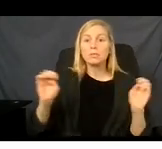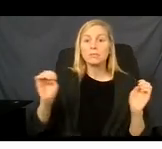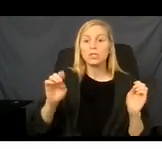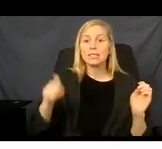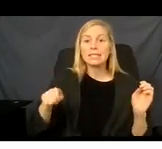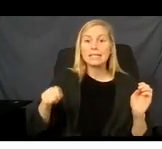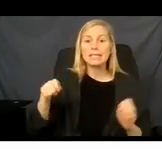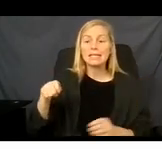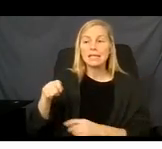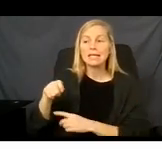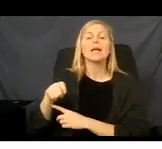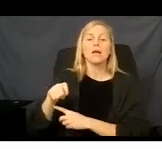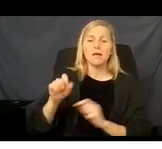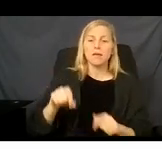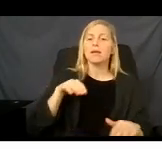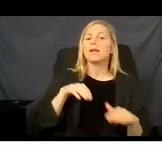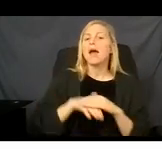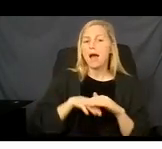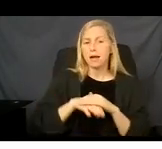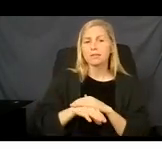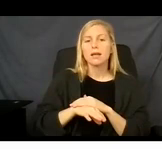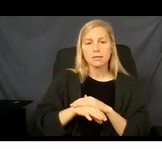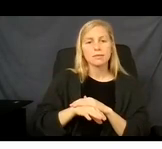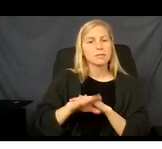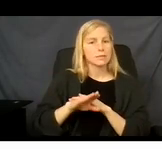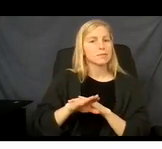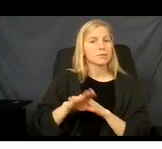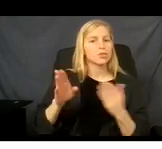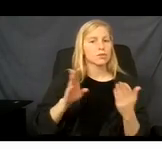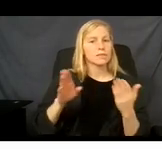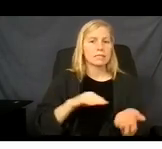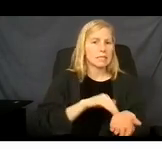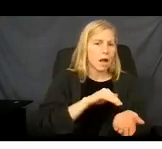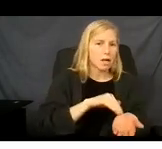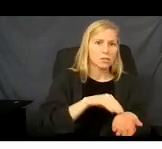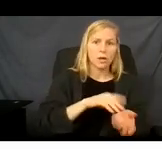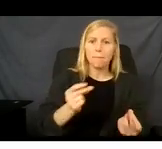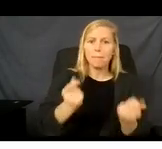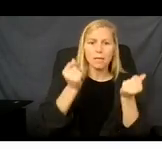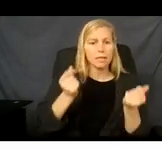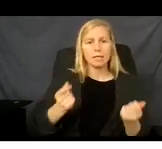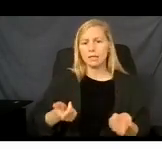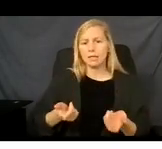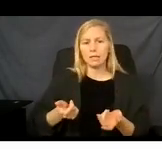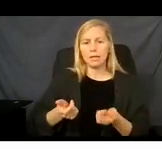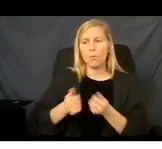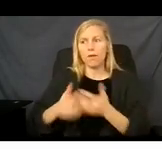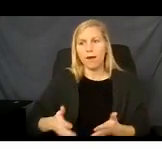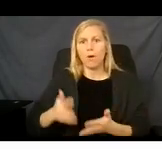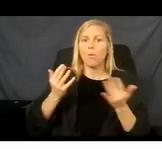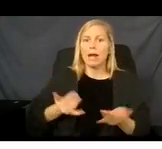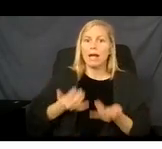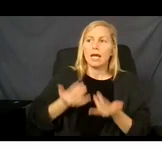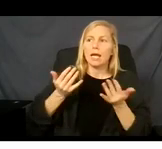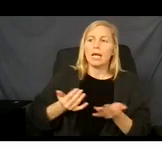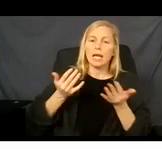medical services immediately without having to complete the entire actual